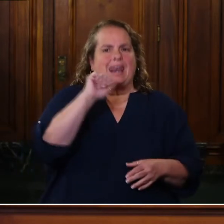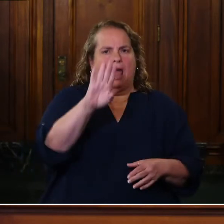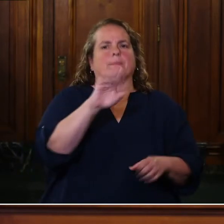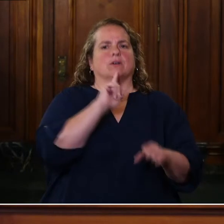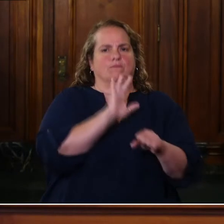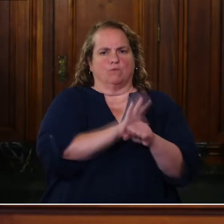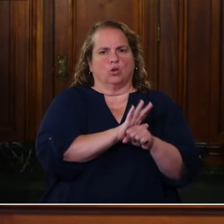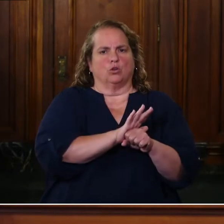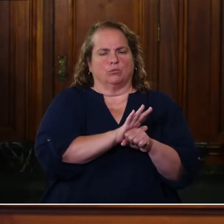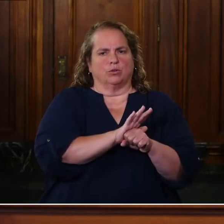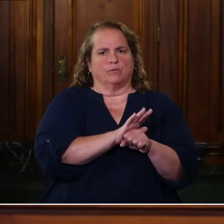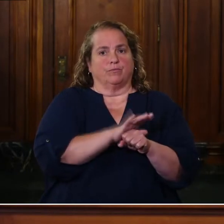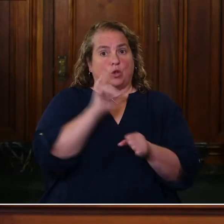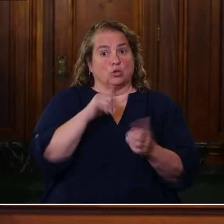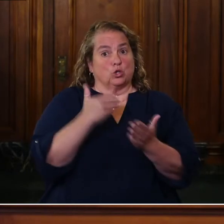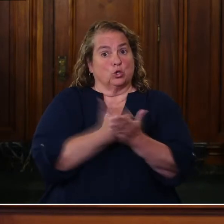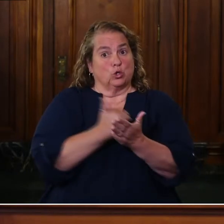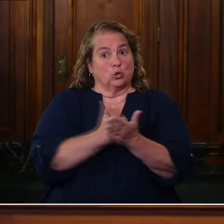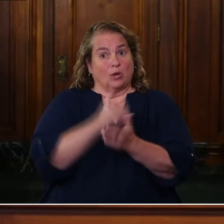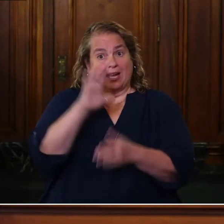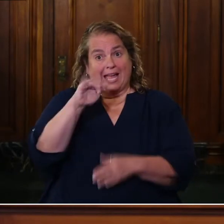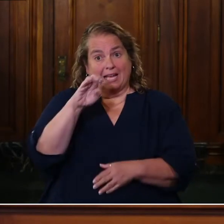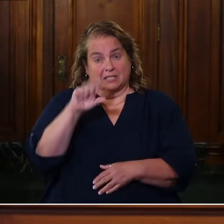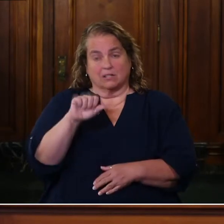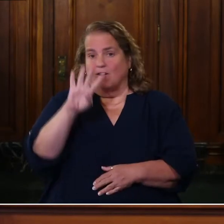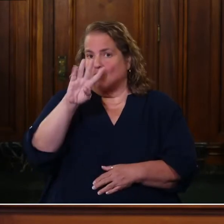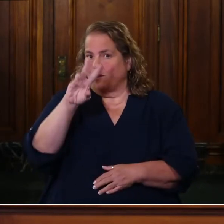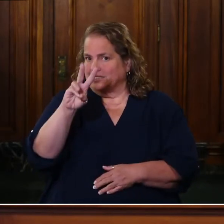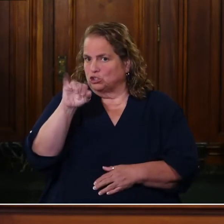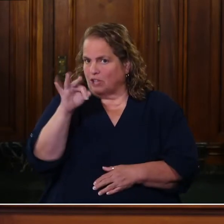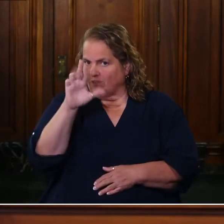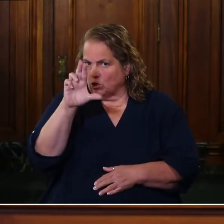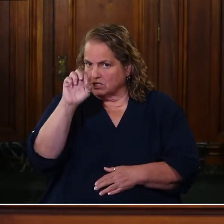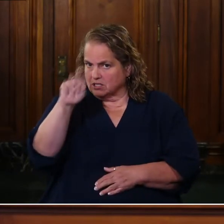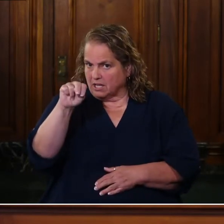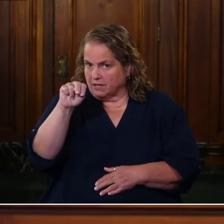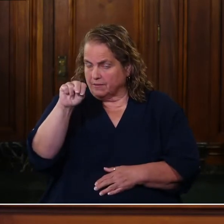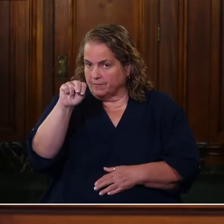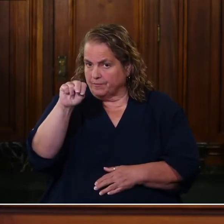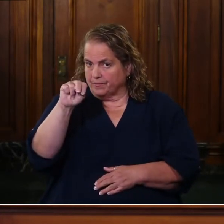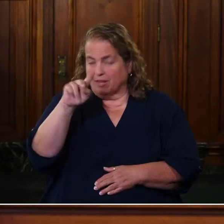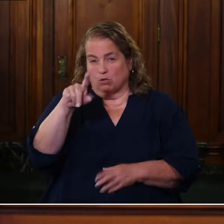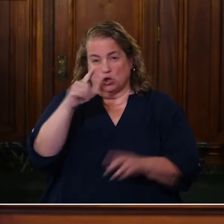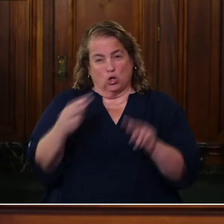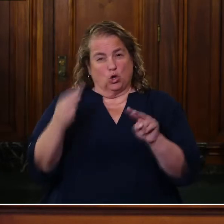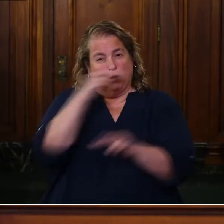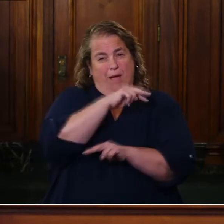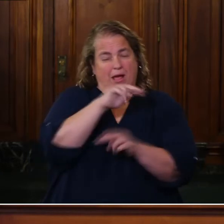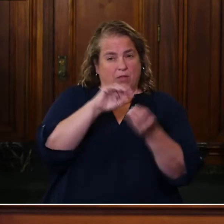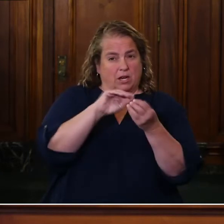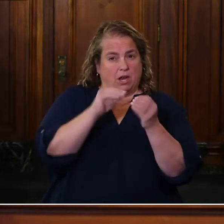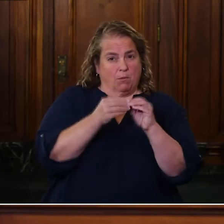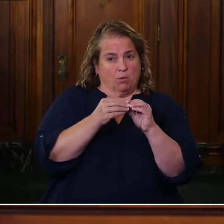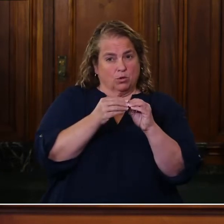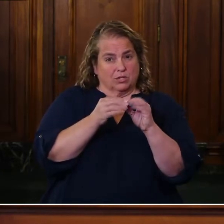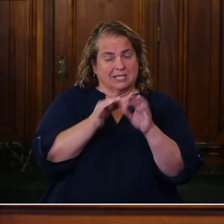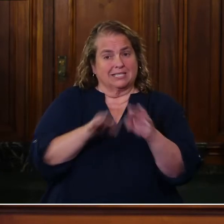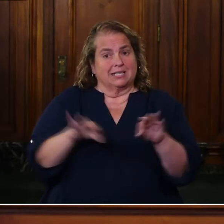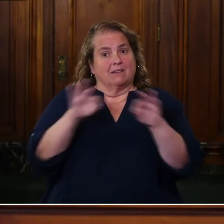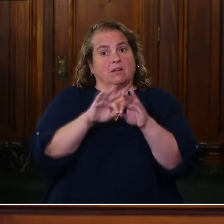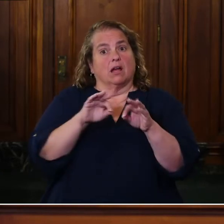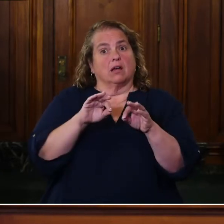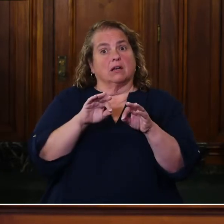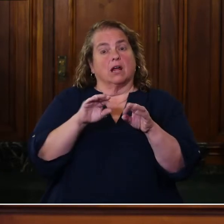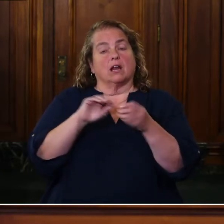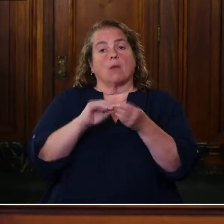confirmed. Those new cases, 46 from Jefferson. And when we look back at the numbers, a significant portion